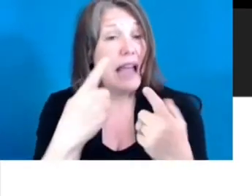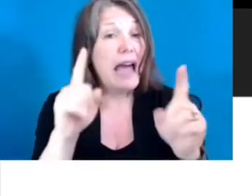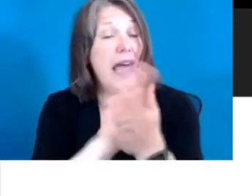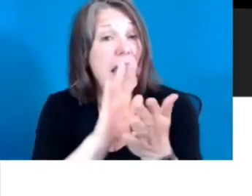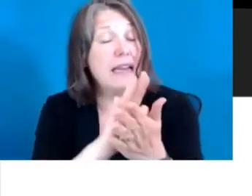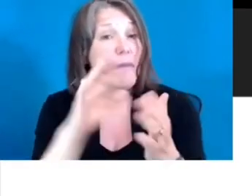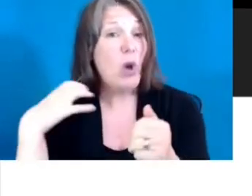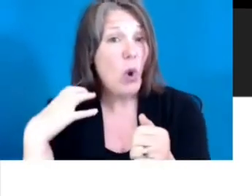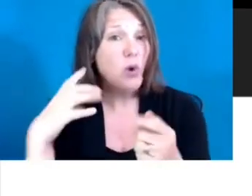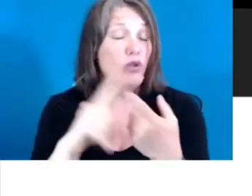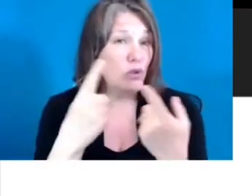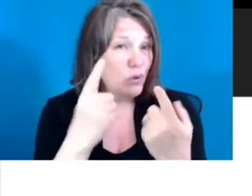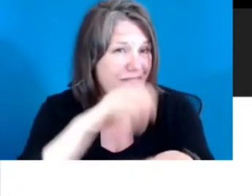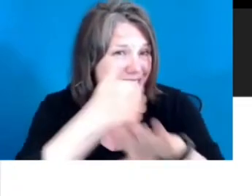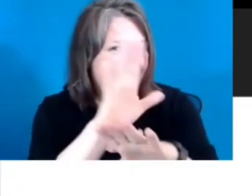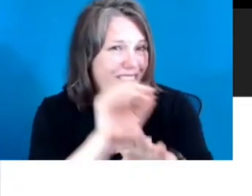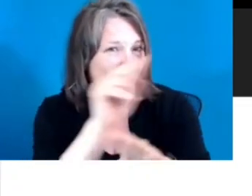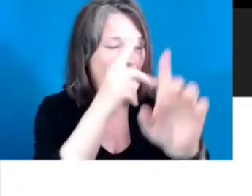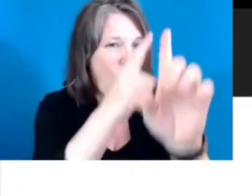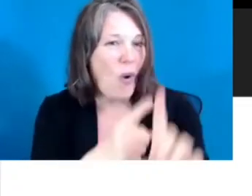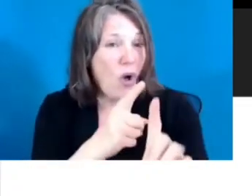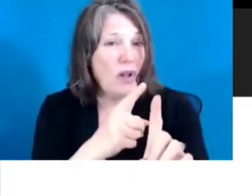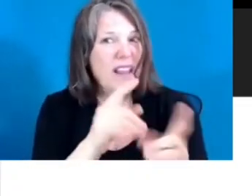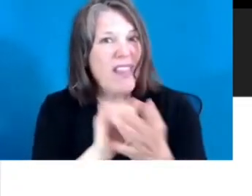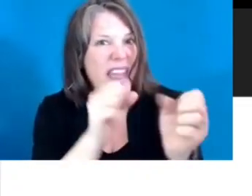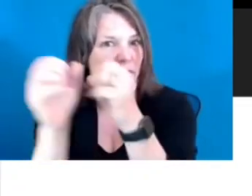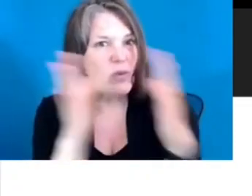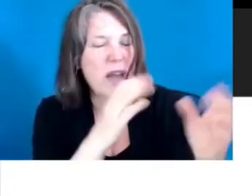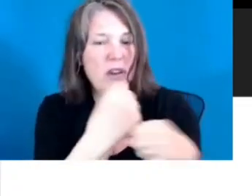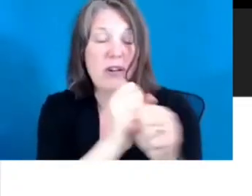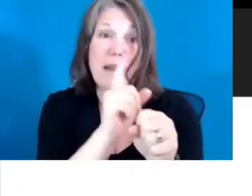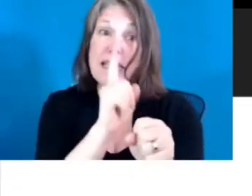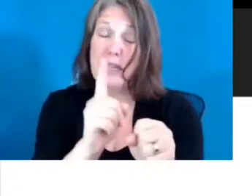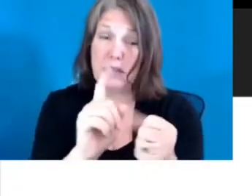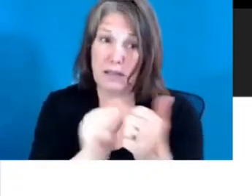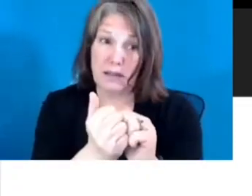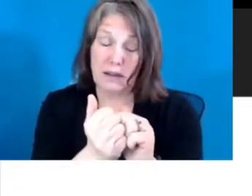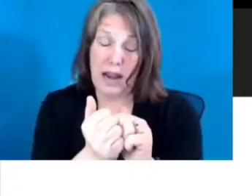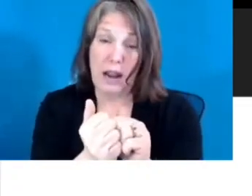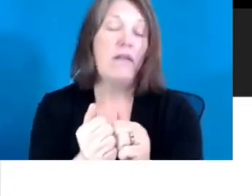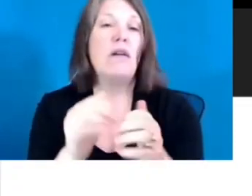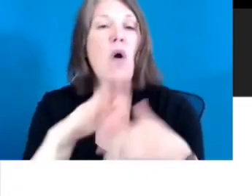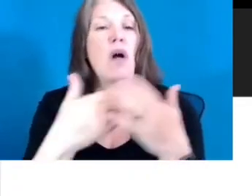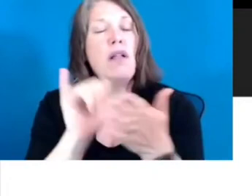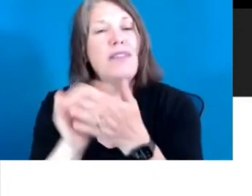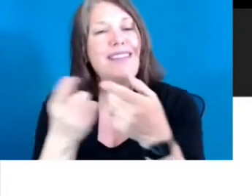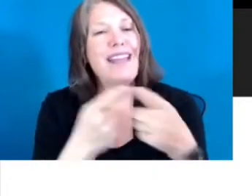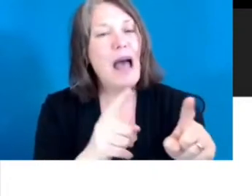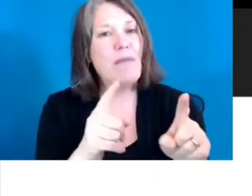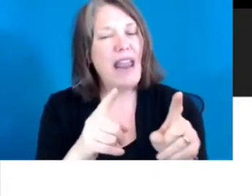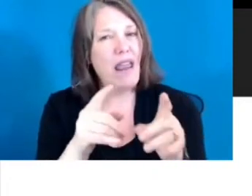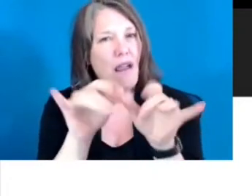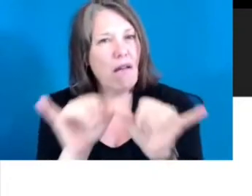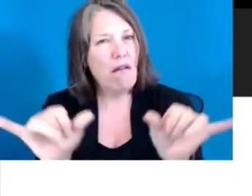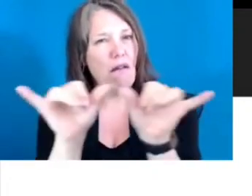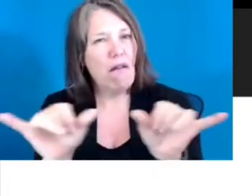for academic success. And where the NAS strategy really makes the difference is that as all this is happening, we're constantly